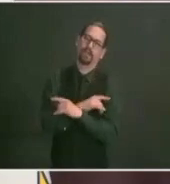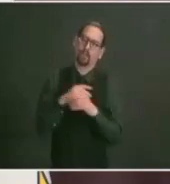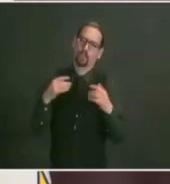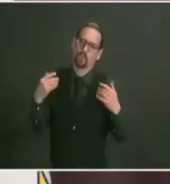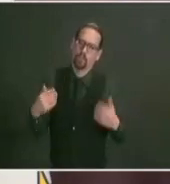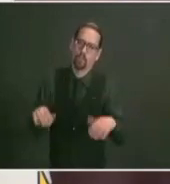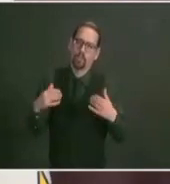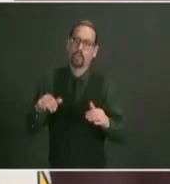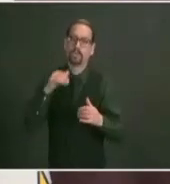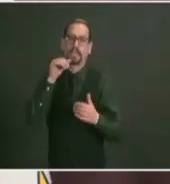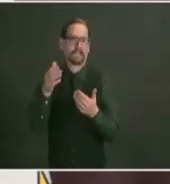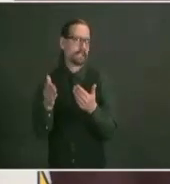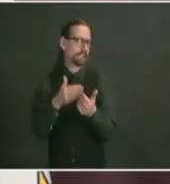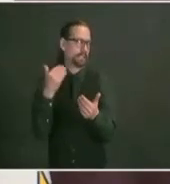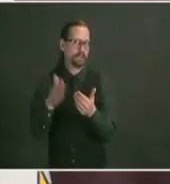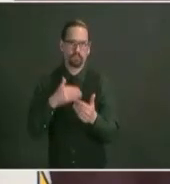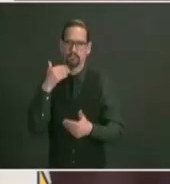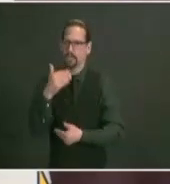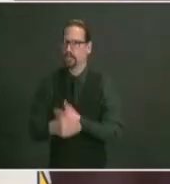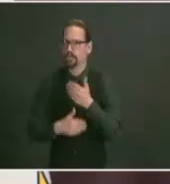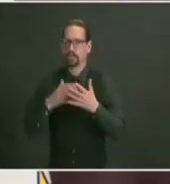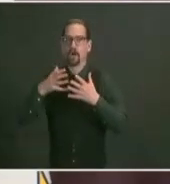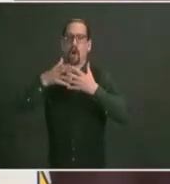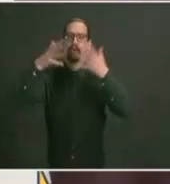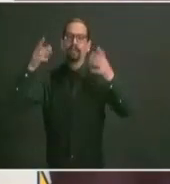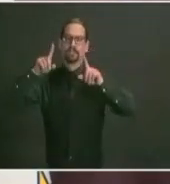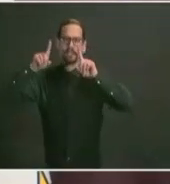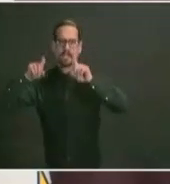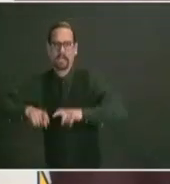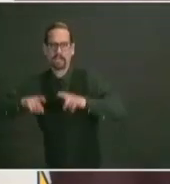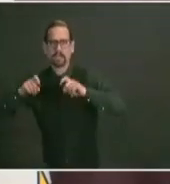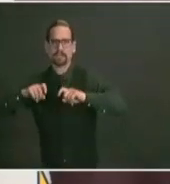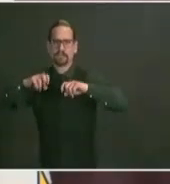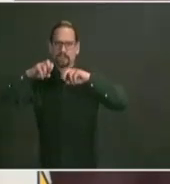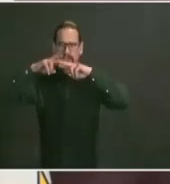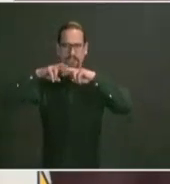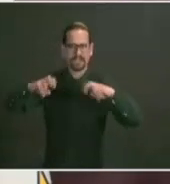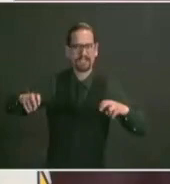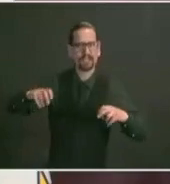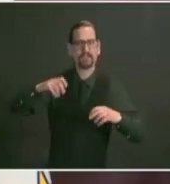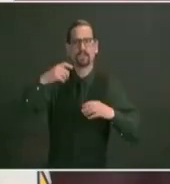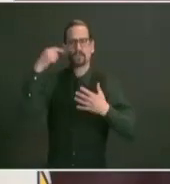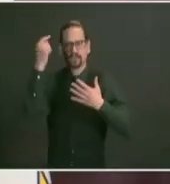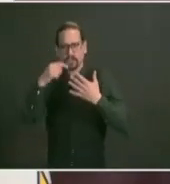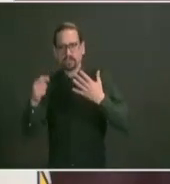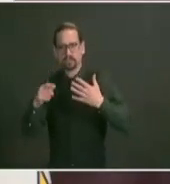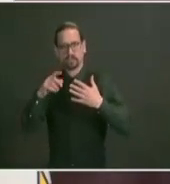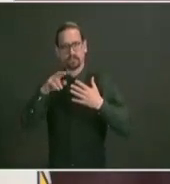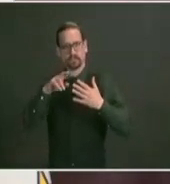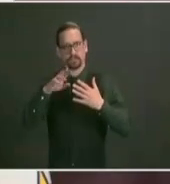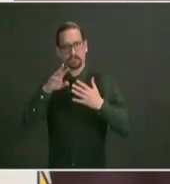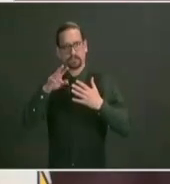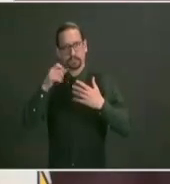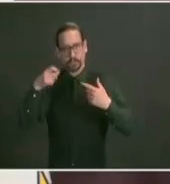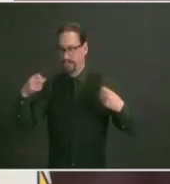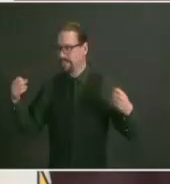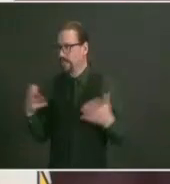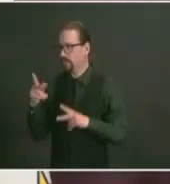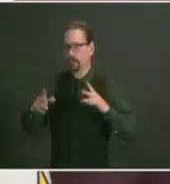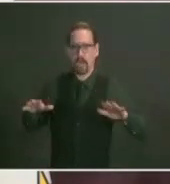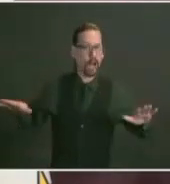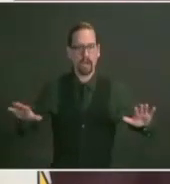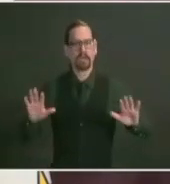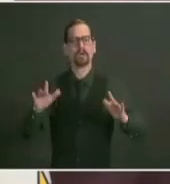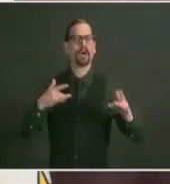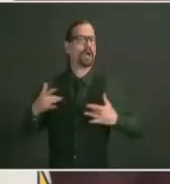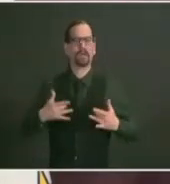in the community and what proportion of our population is impacted by it so that we can continue to push